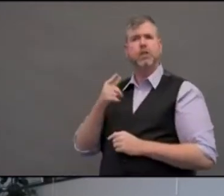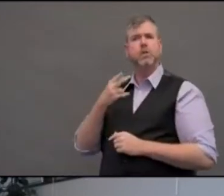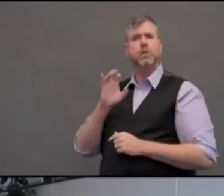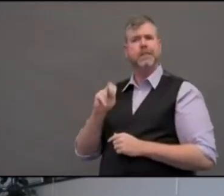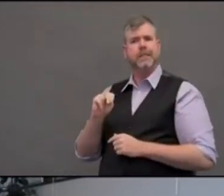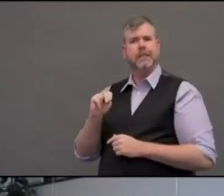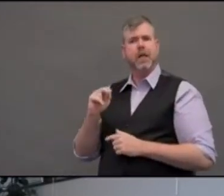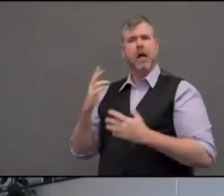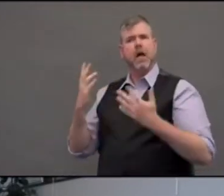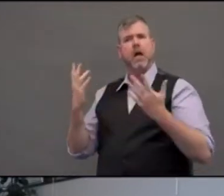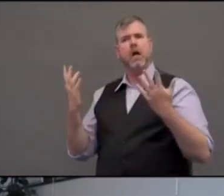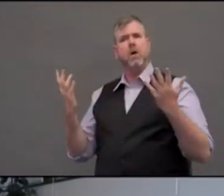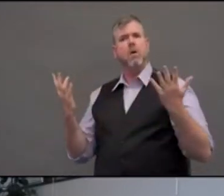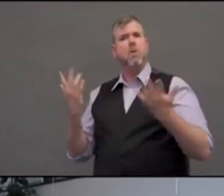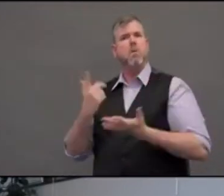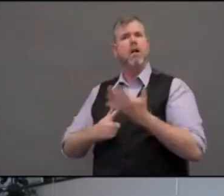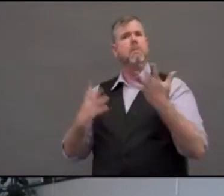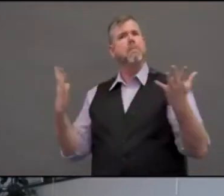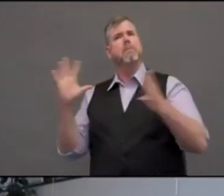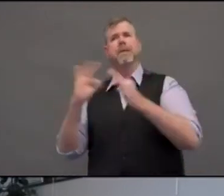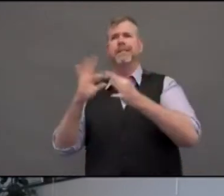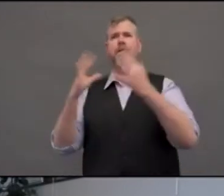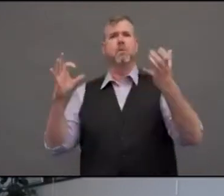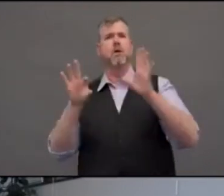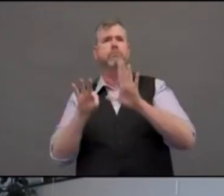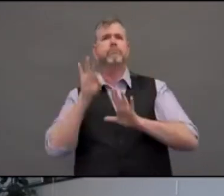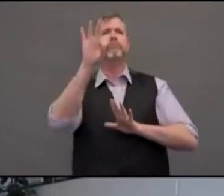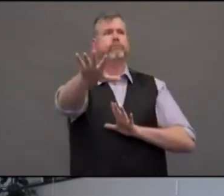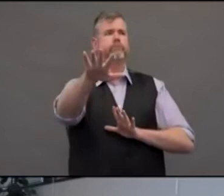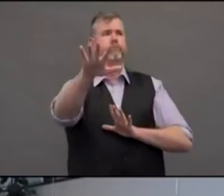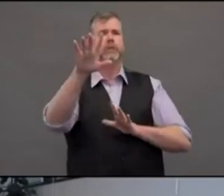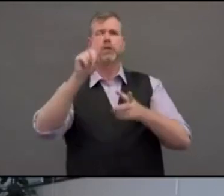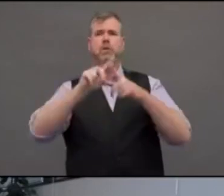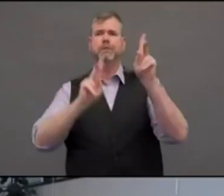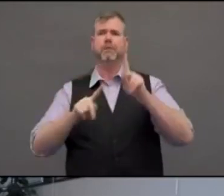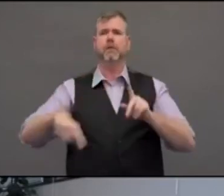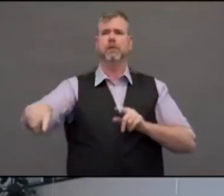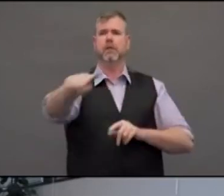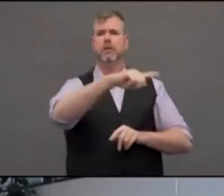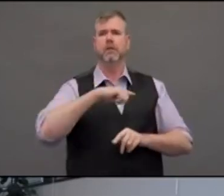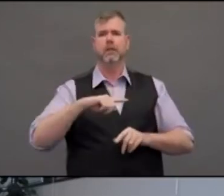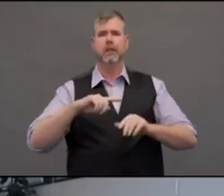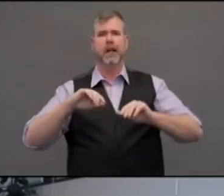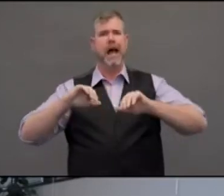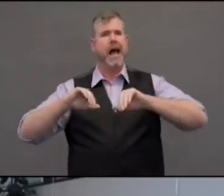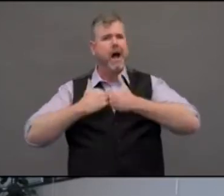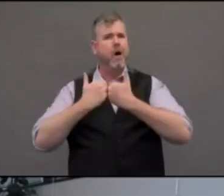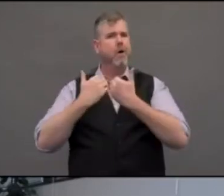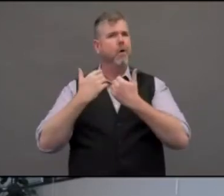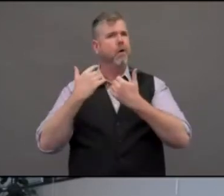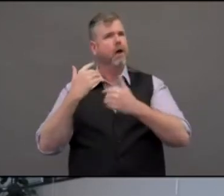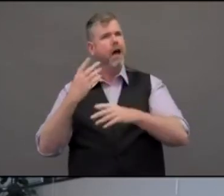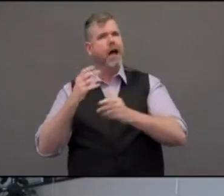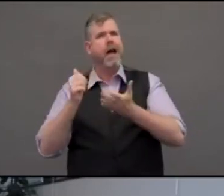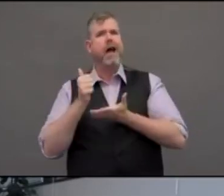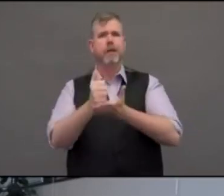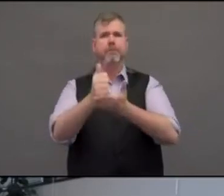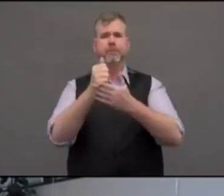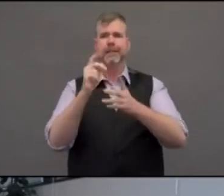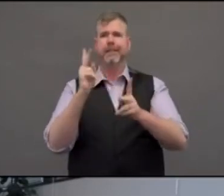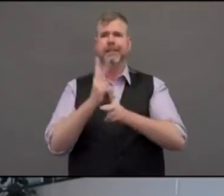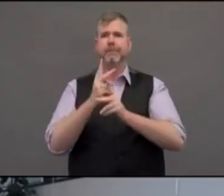right now on what the most important thing they can do to help us get through this? So firstly, I want to thank the collective